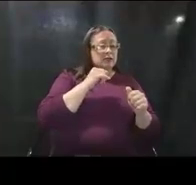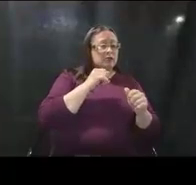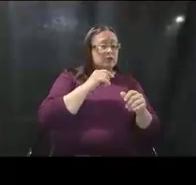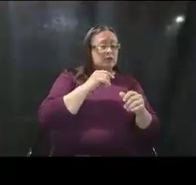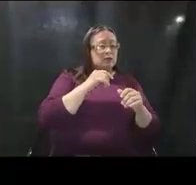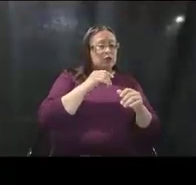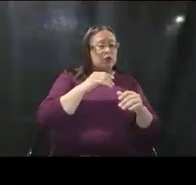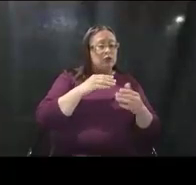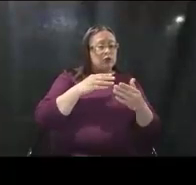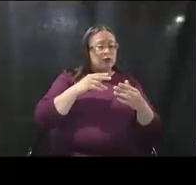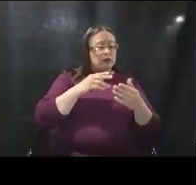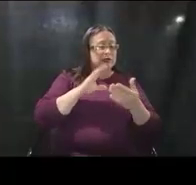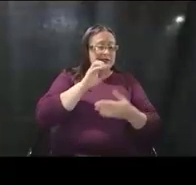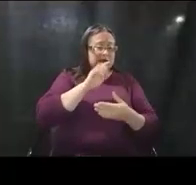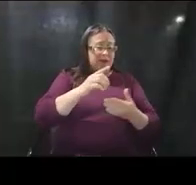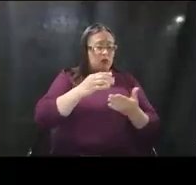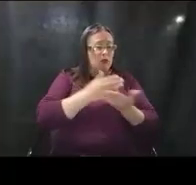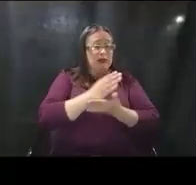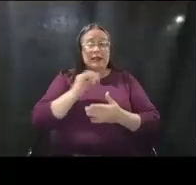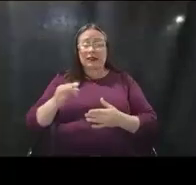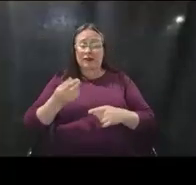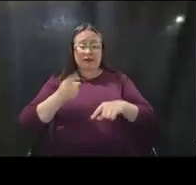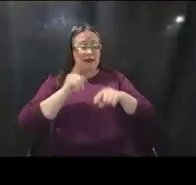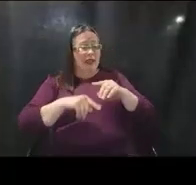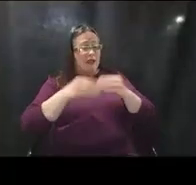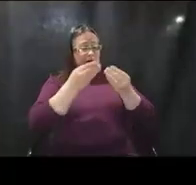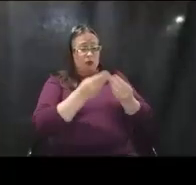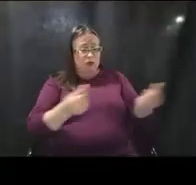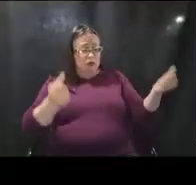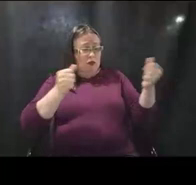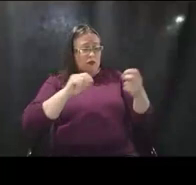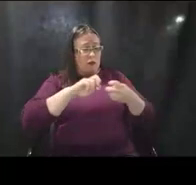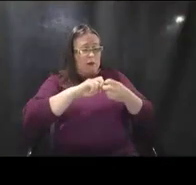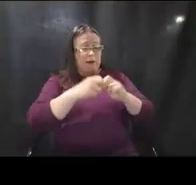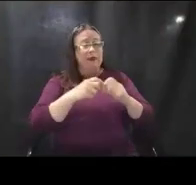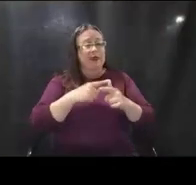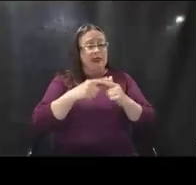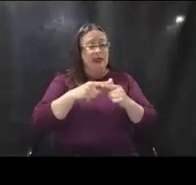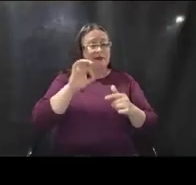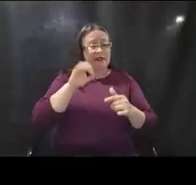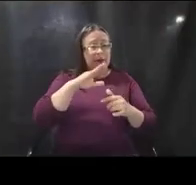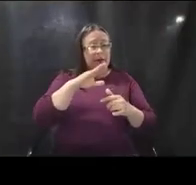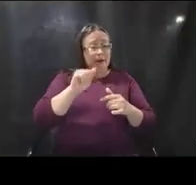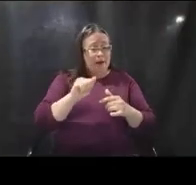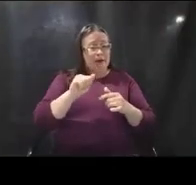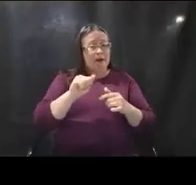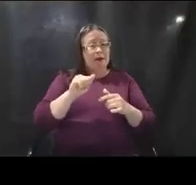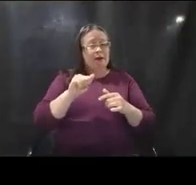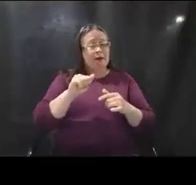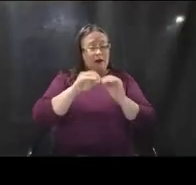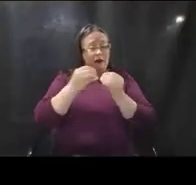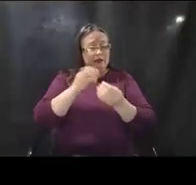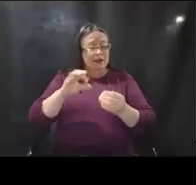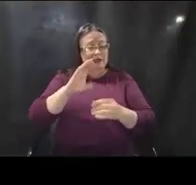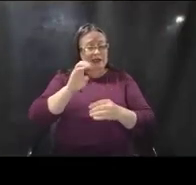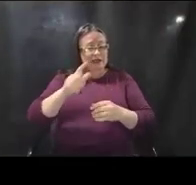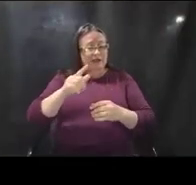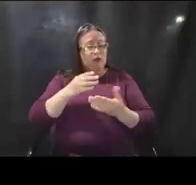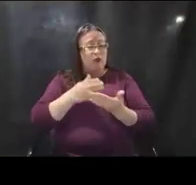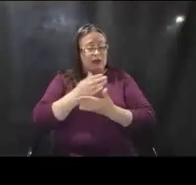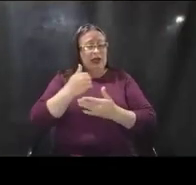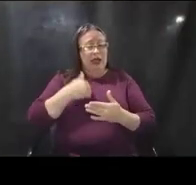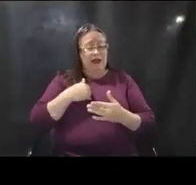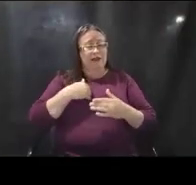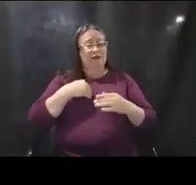be resolved in any process, including the public assistance process, FEMA's Office of Equal Rights has regulatory processes and procedures to undertake